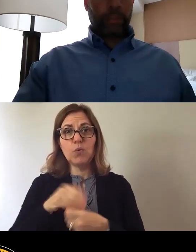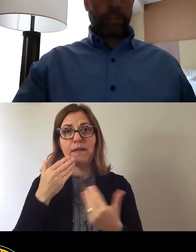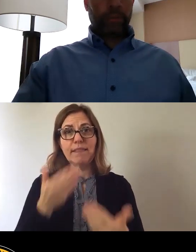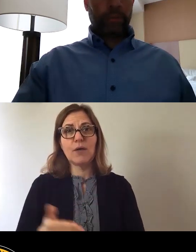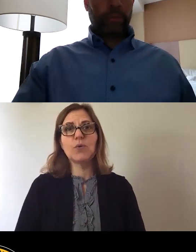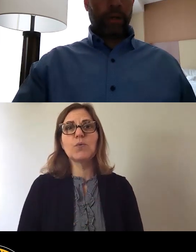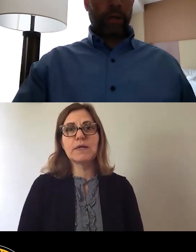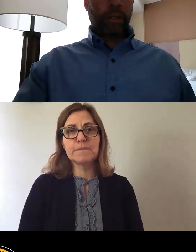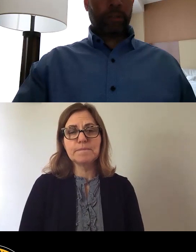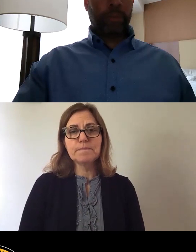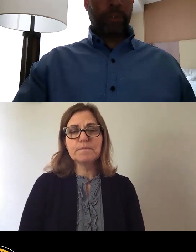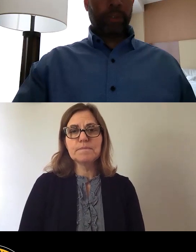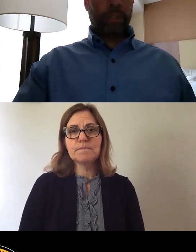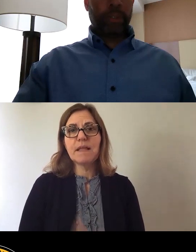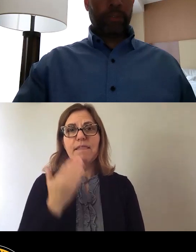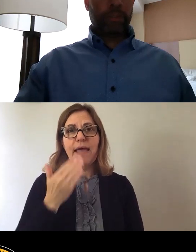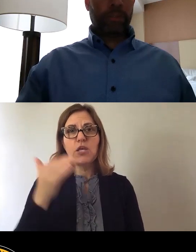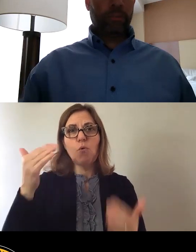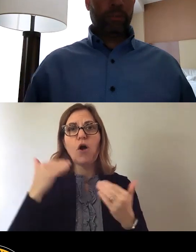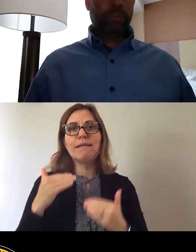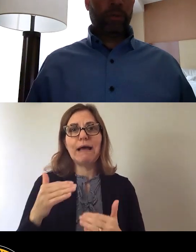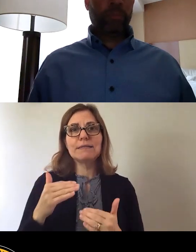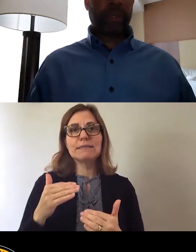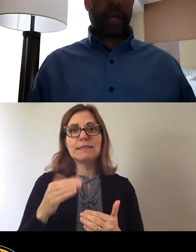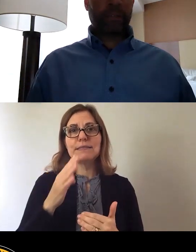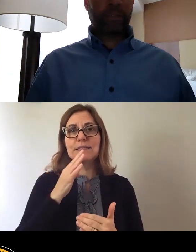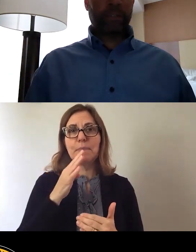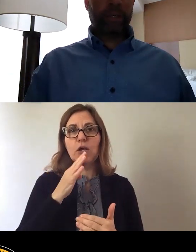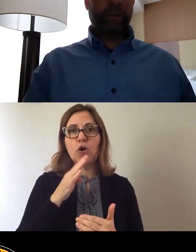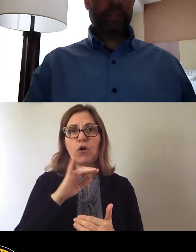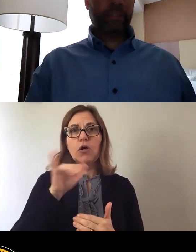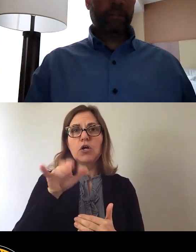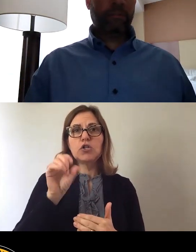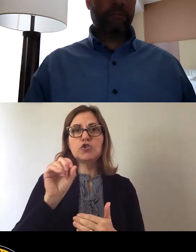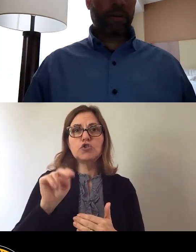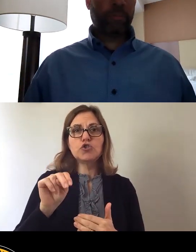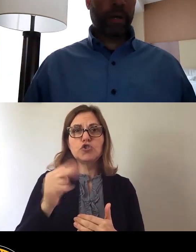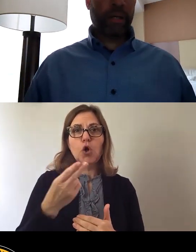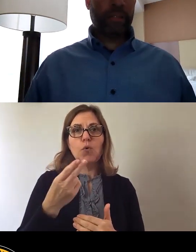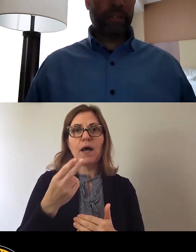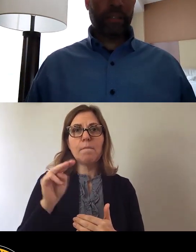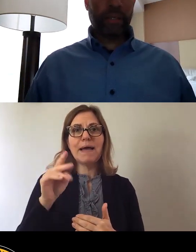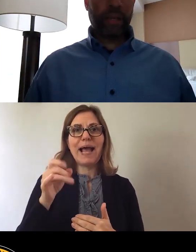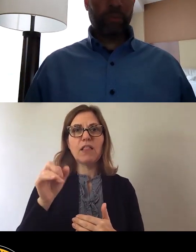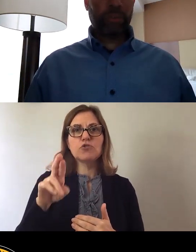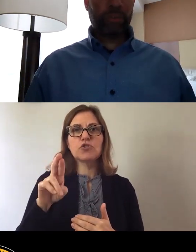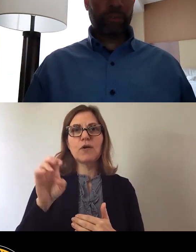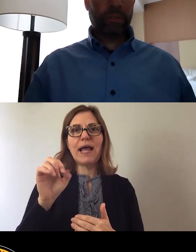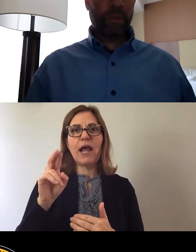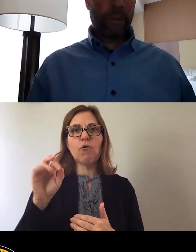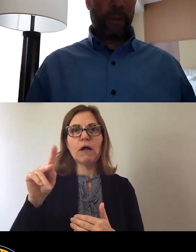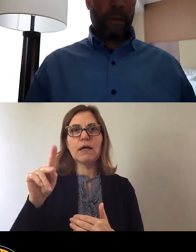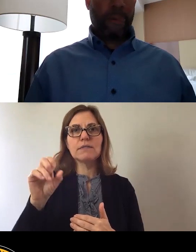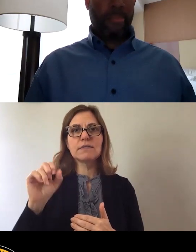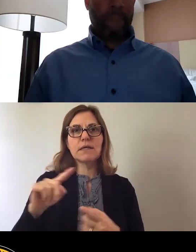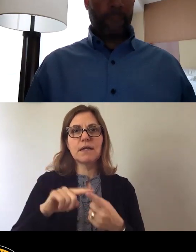Thank you. Our next speaker is Jonah McAllister Erickson, followed by Ziggy Edwards.